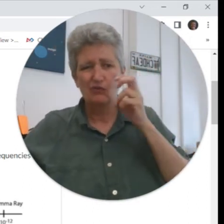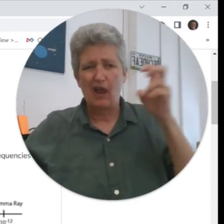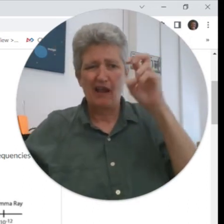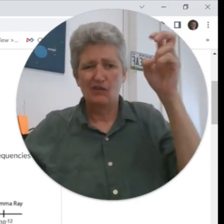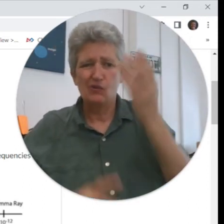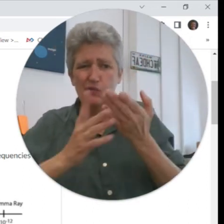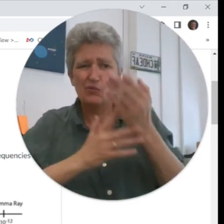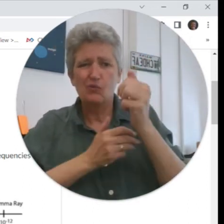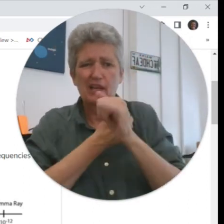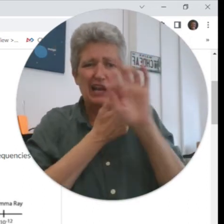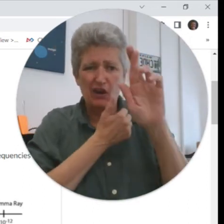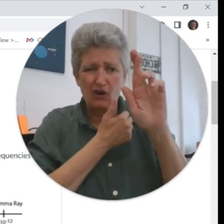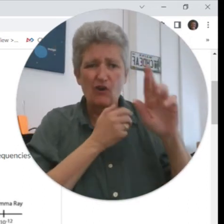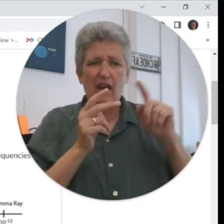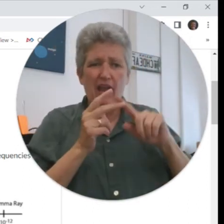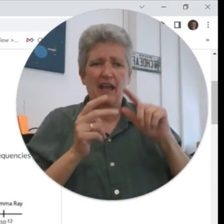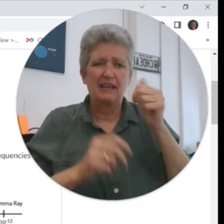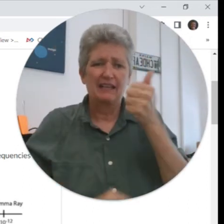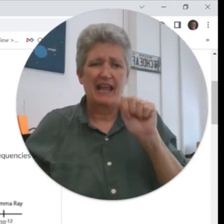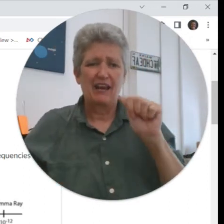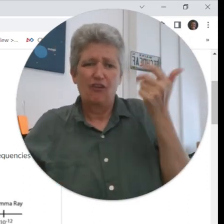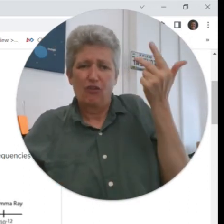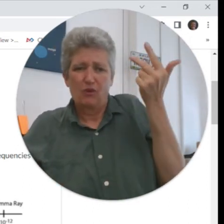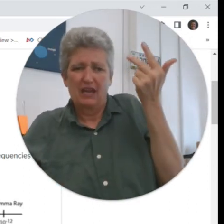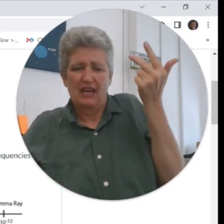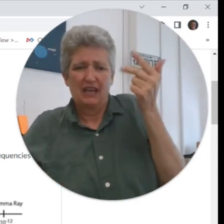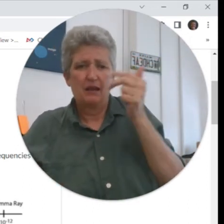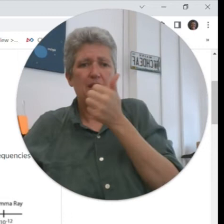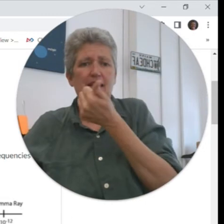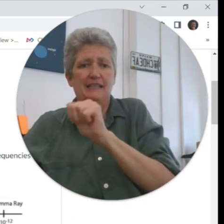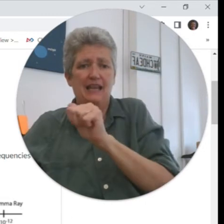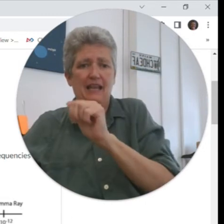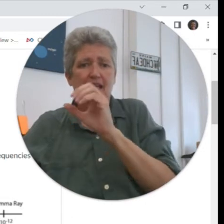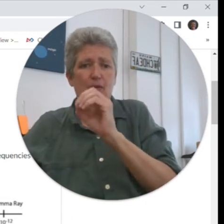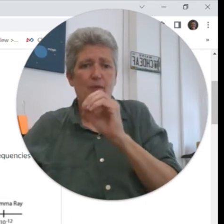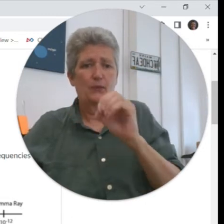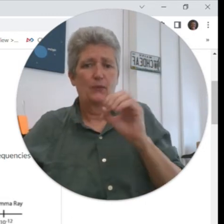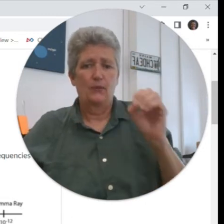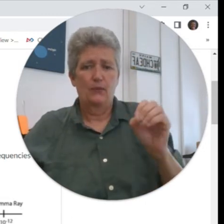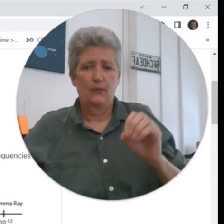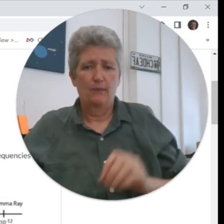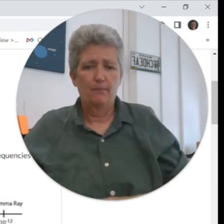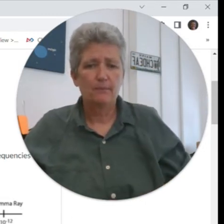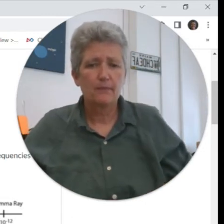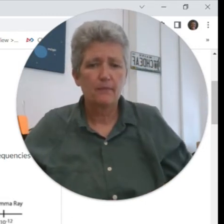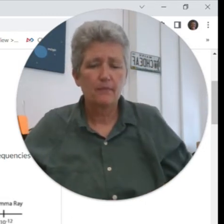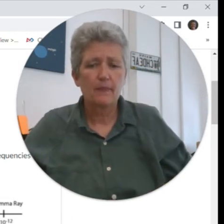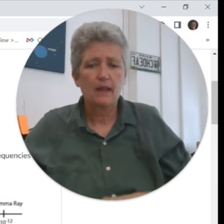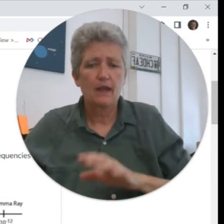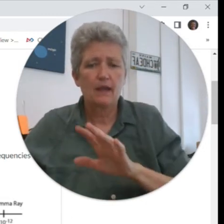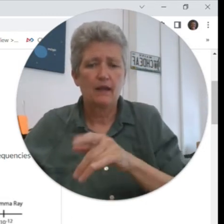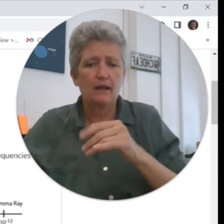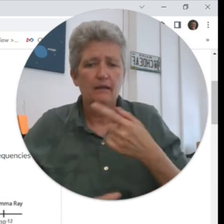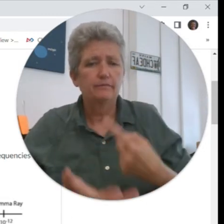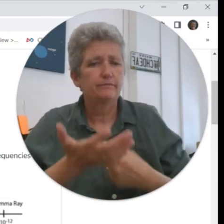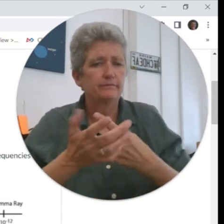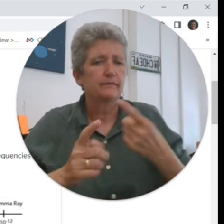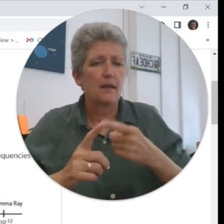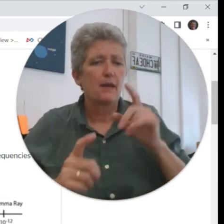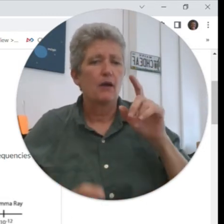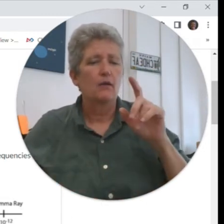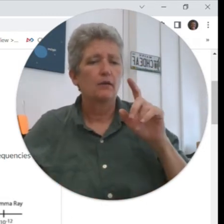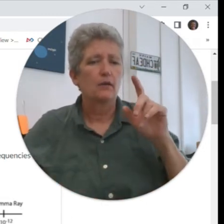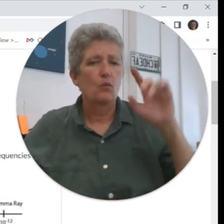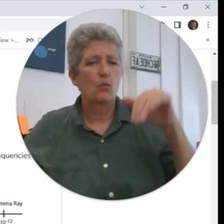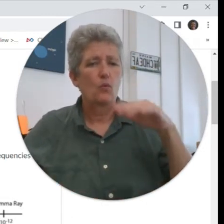travel through the air at 10 to the third